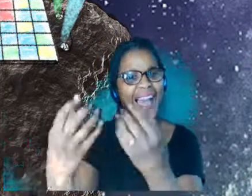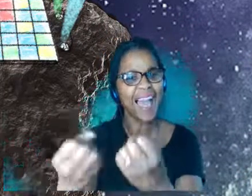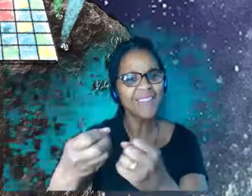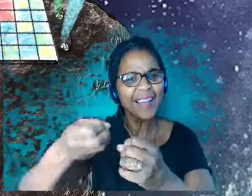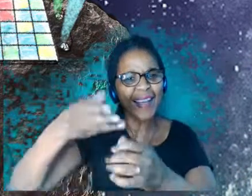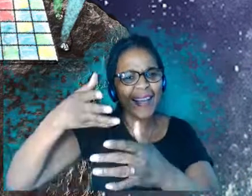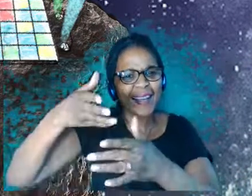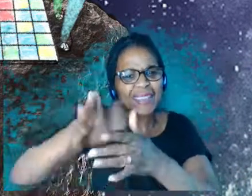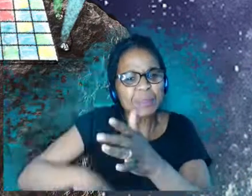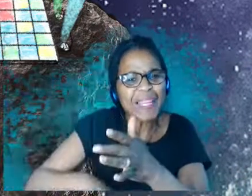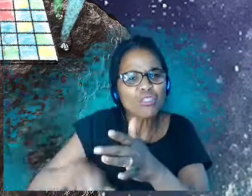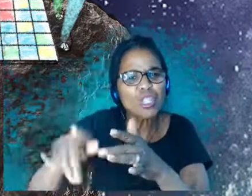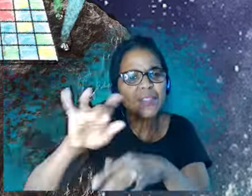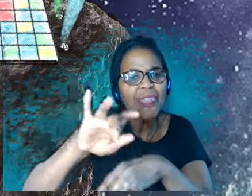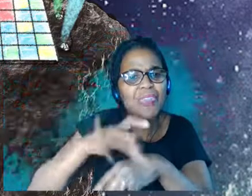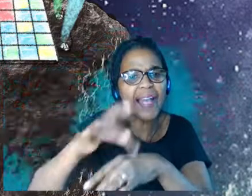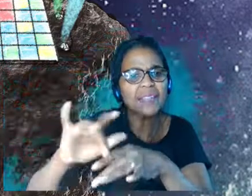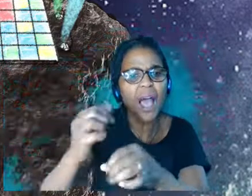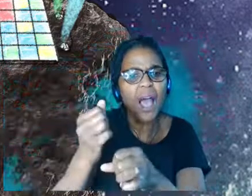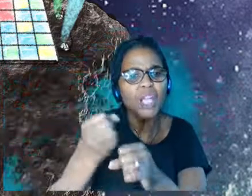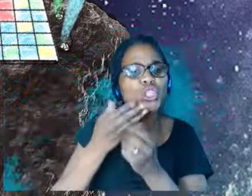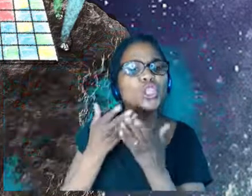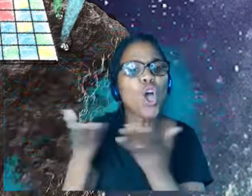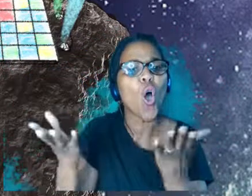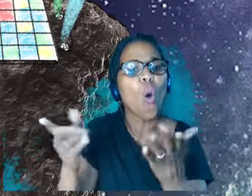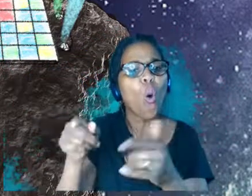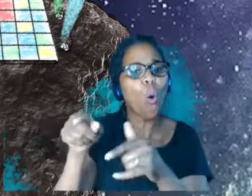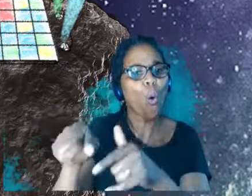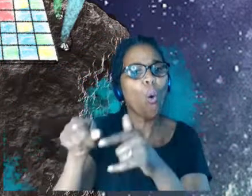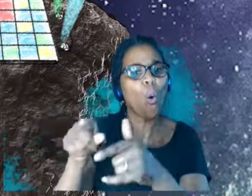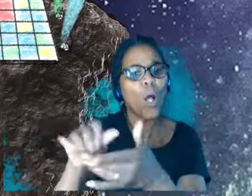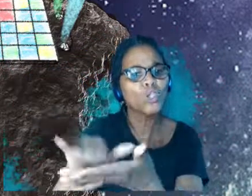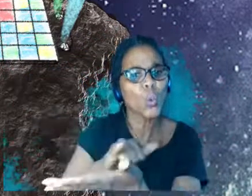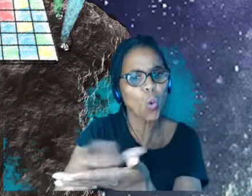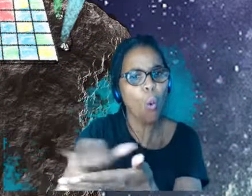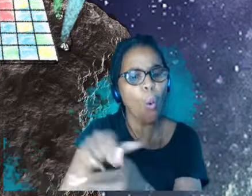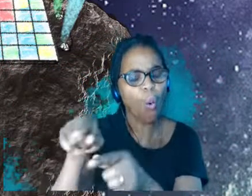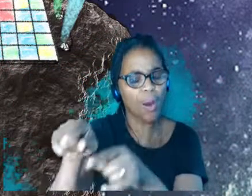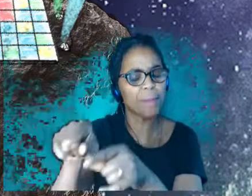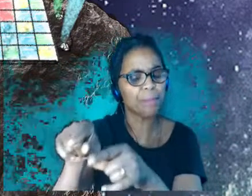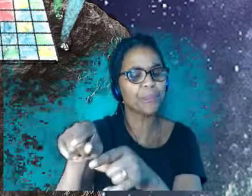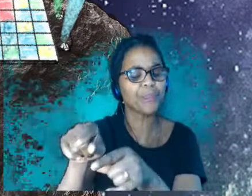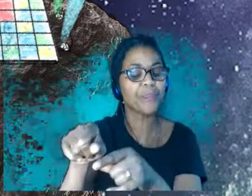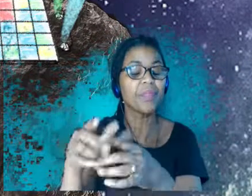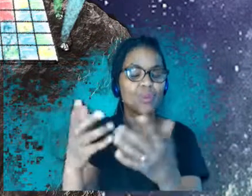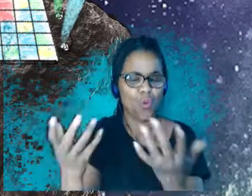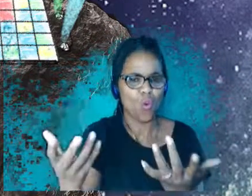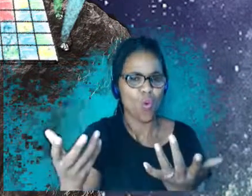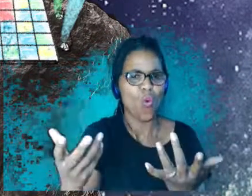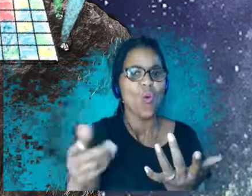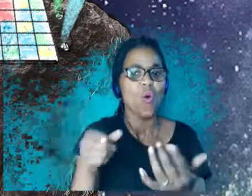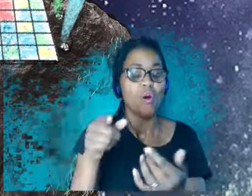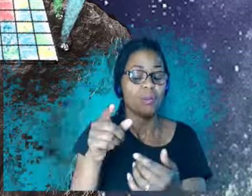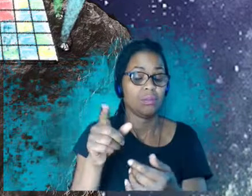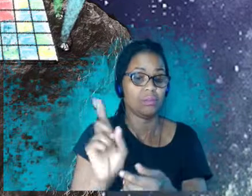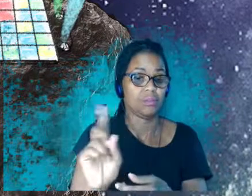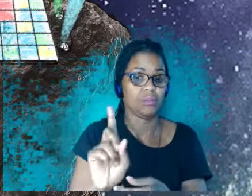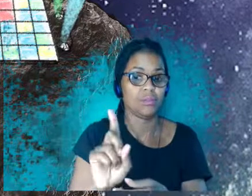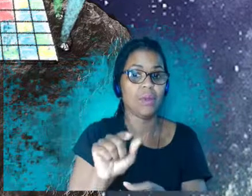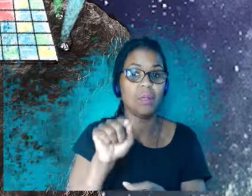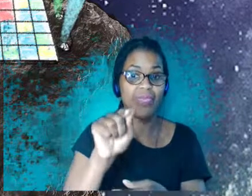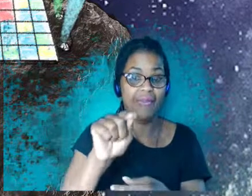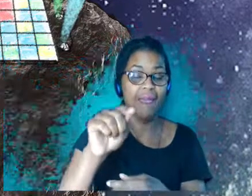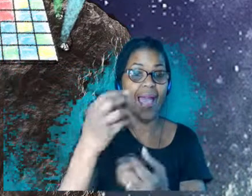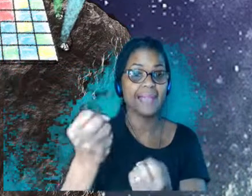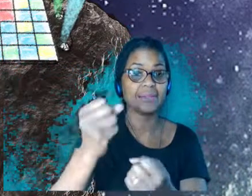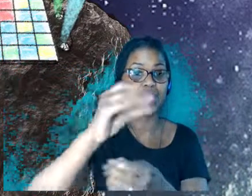theatre productions. And they did. They basically pivoted to zoom, but then